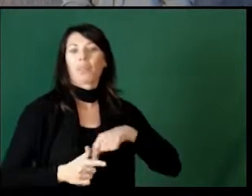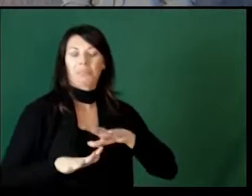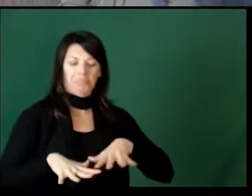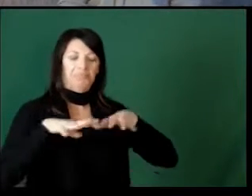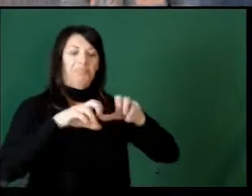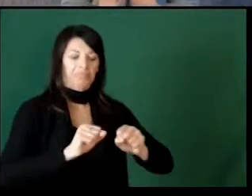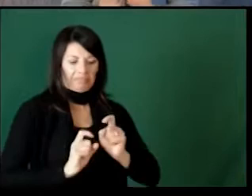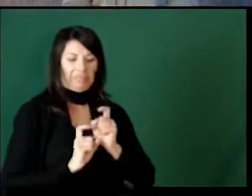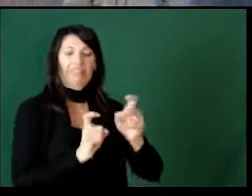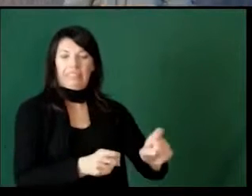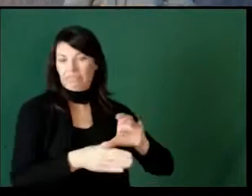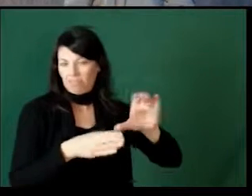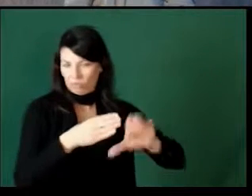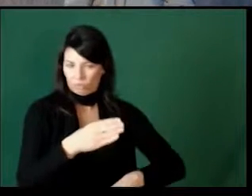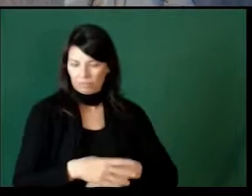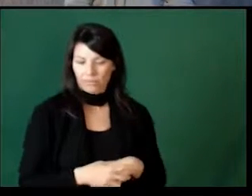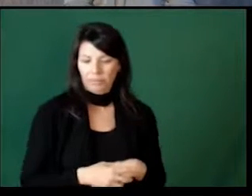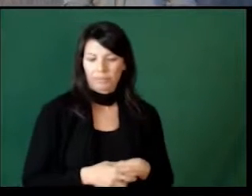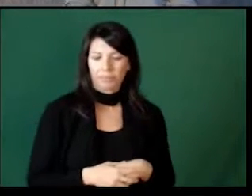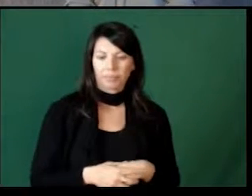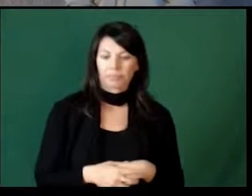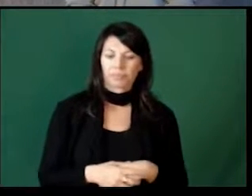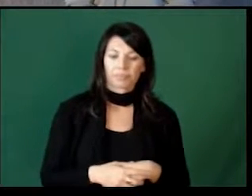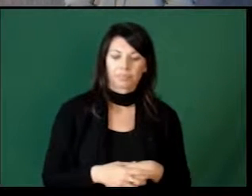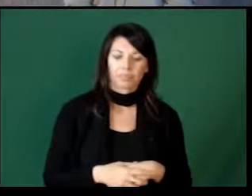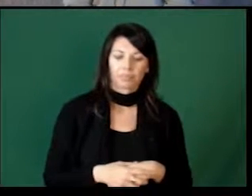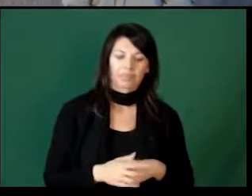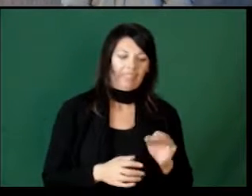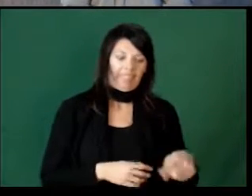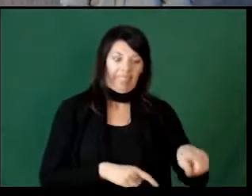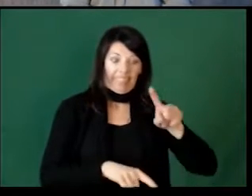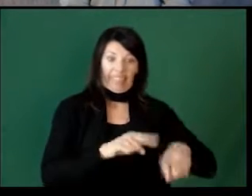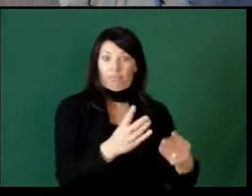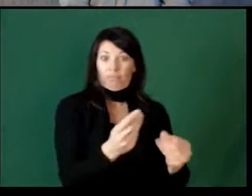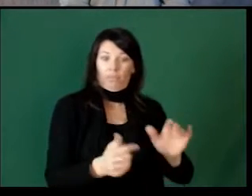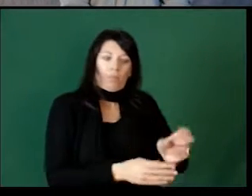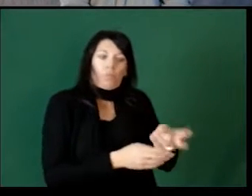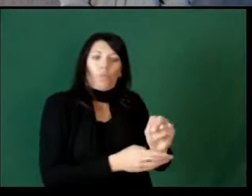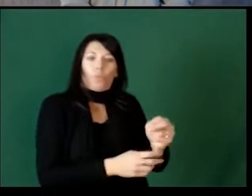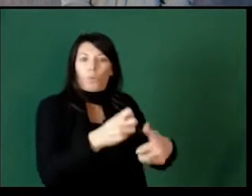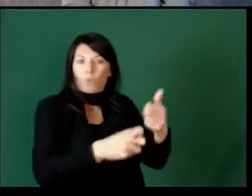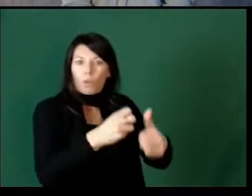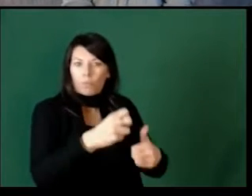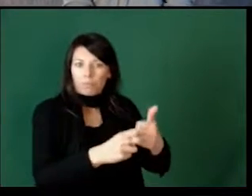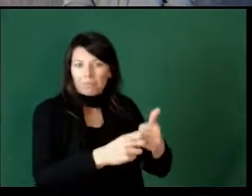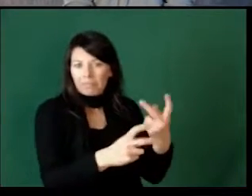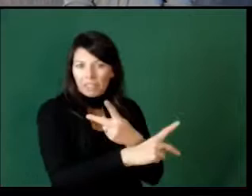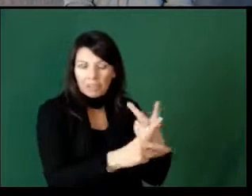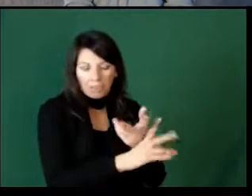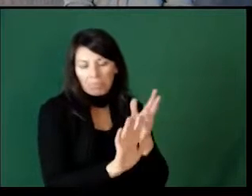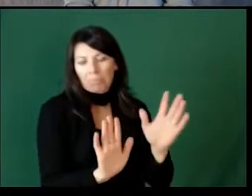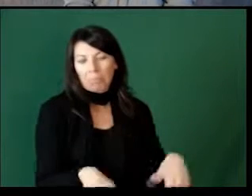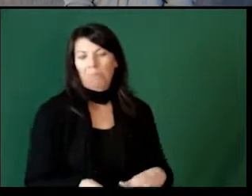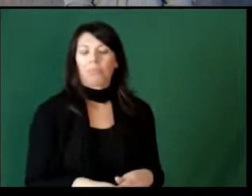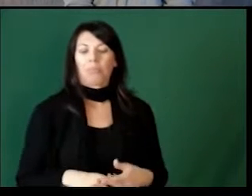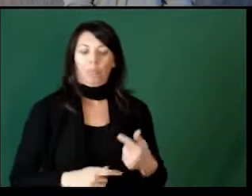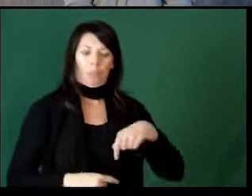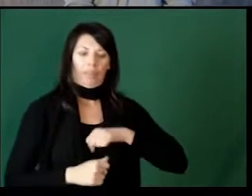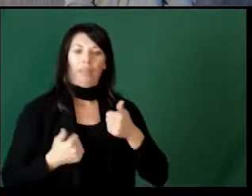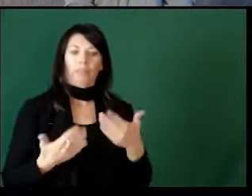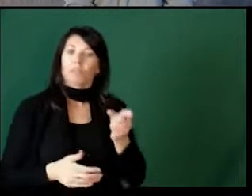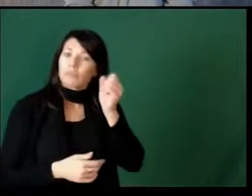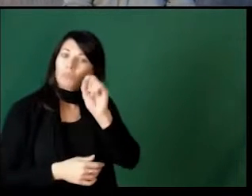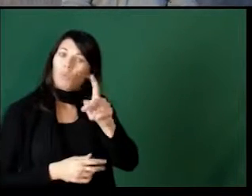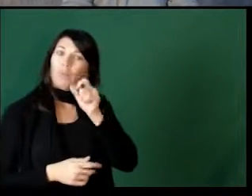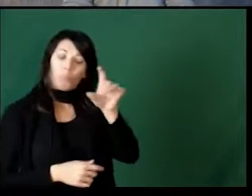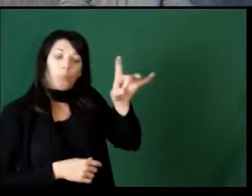into that situation where we're giving the consequence if they can't solve the problem. It's okay to give them suggestions